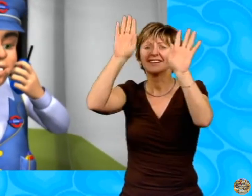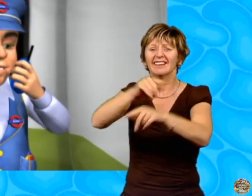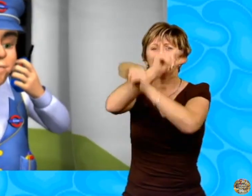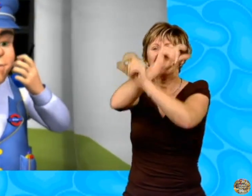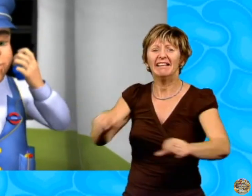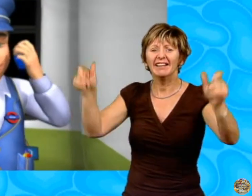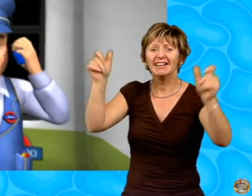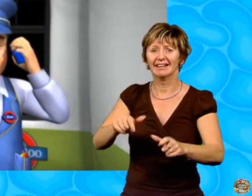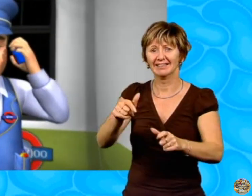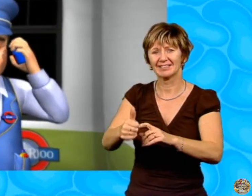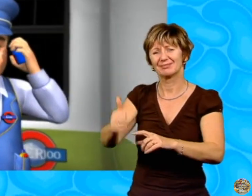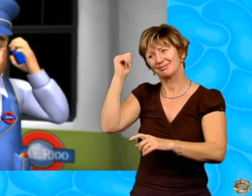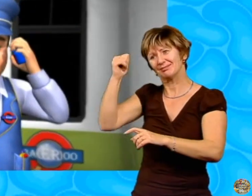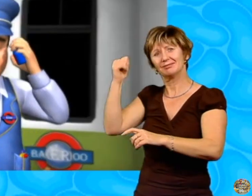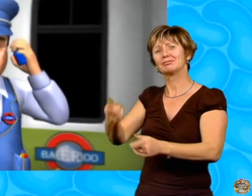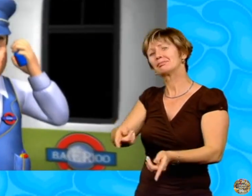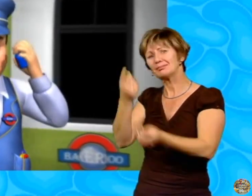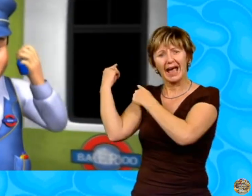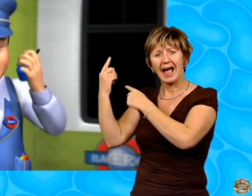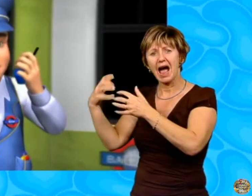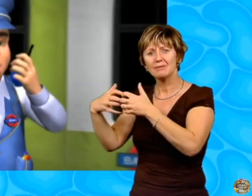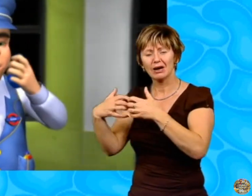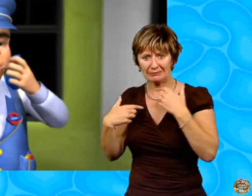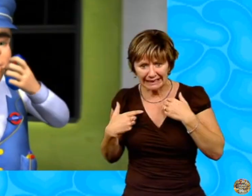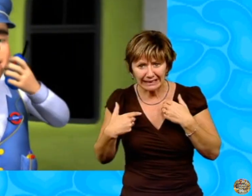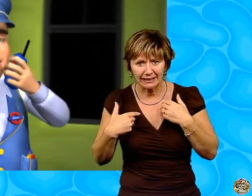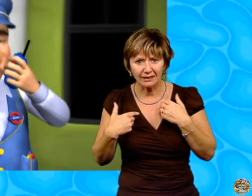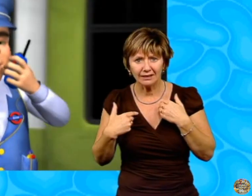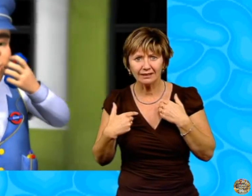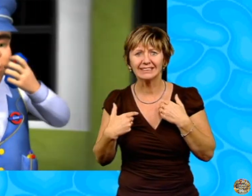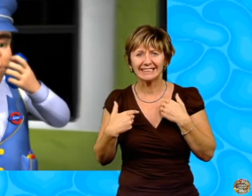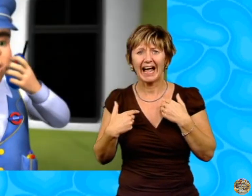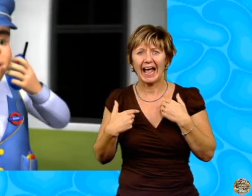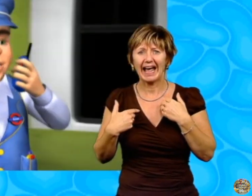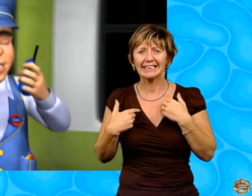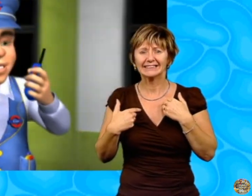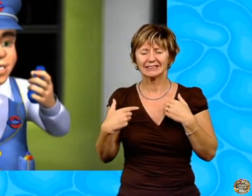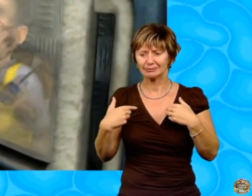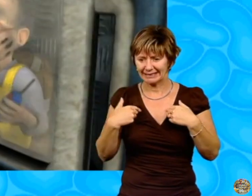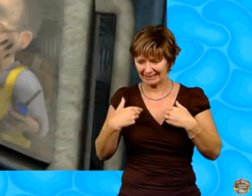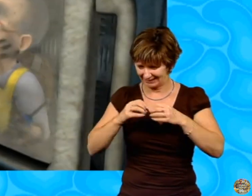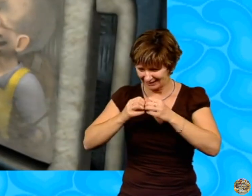America? Me? Make art? You can make anything, Mr Rails.